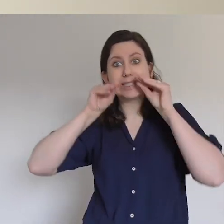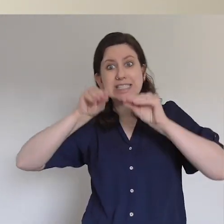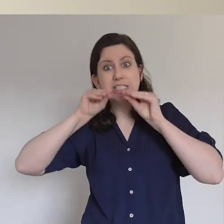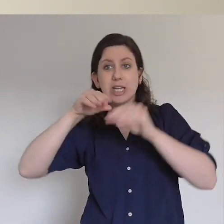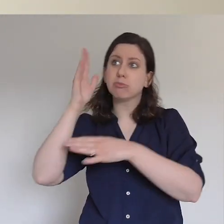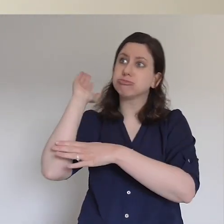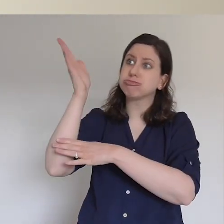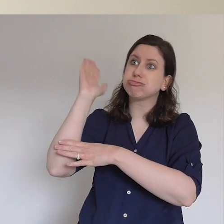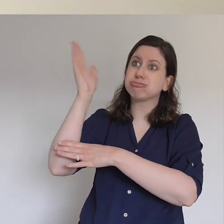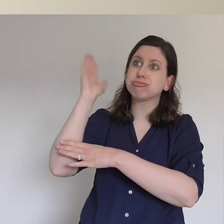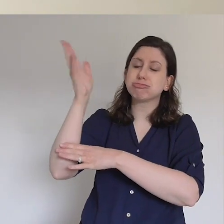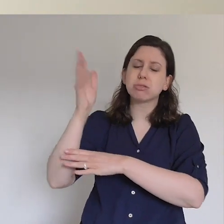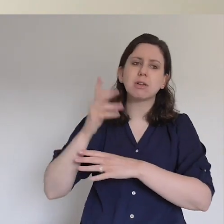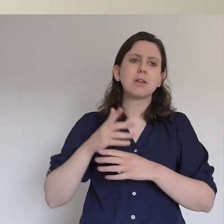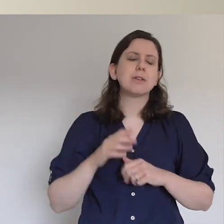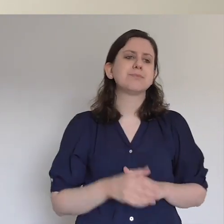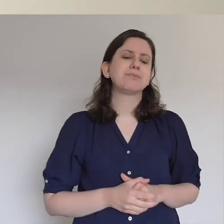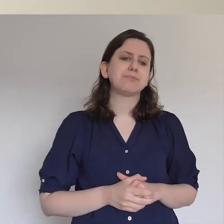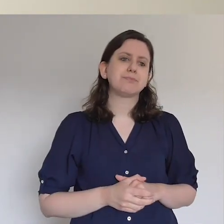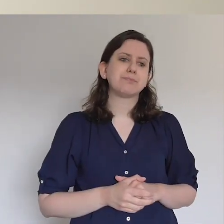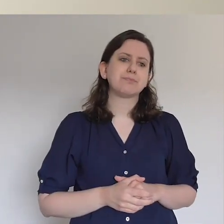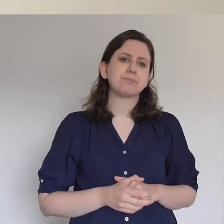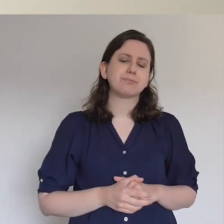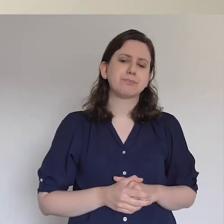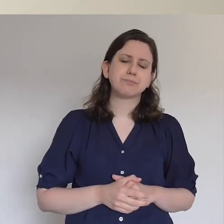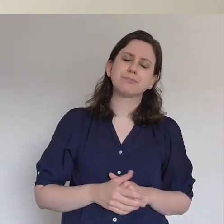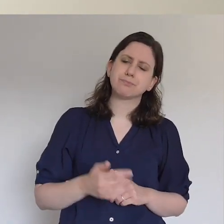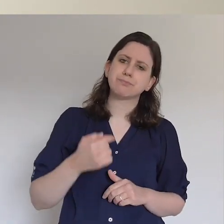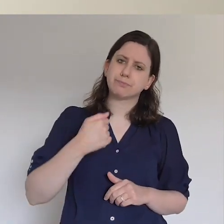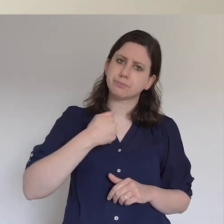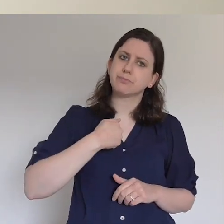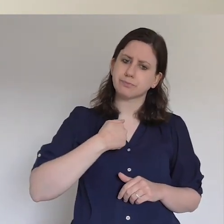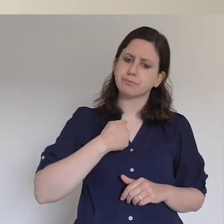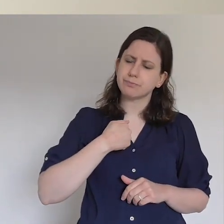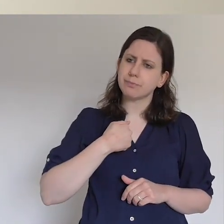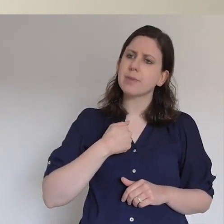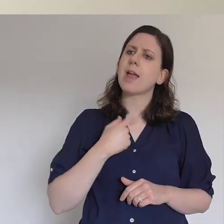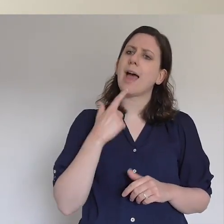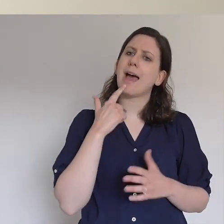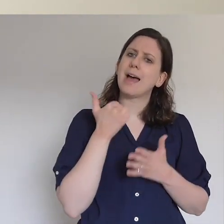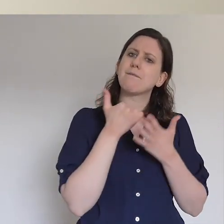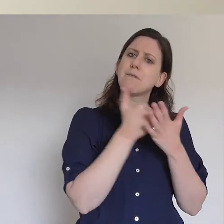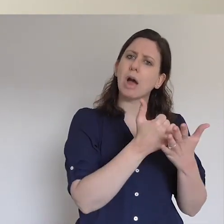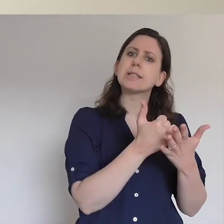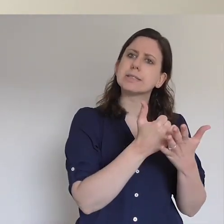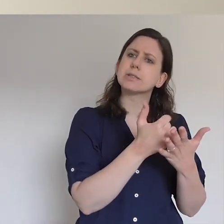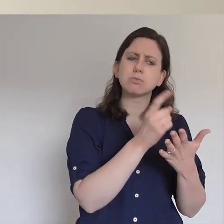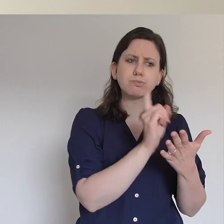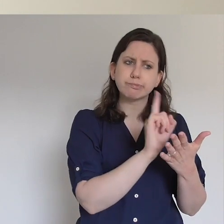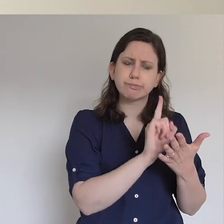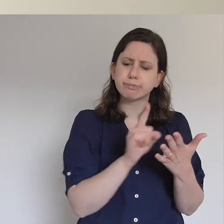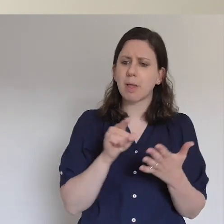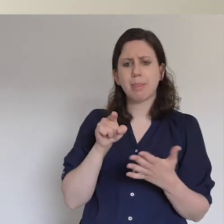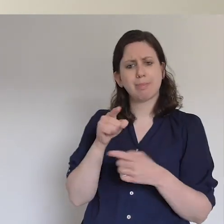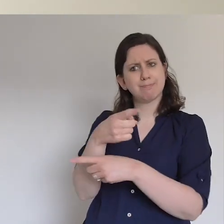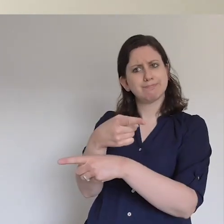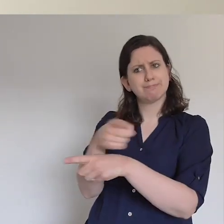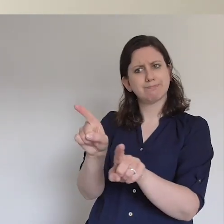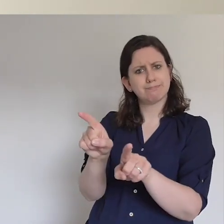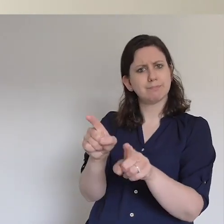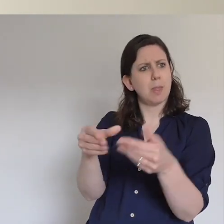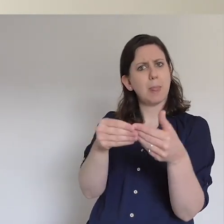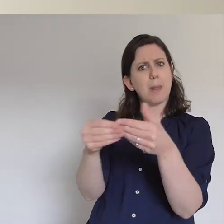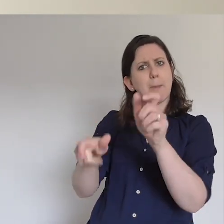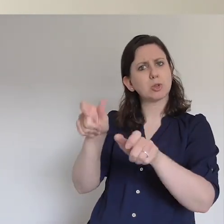Therefore, in the present case, I advise you, Leave these men alone. Let them